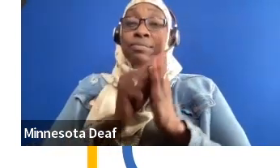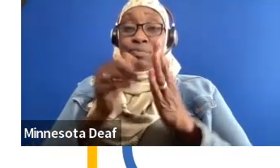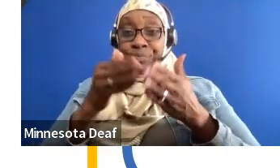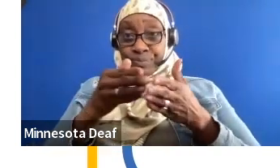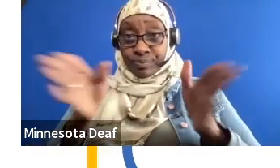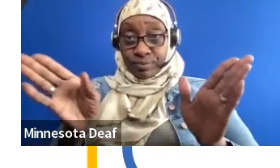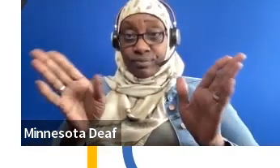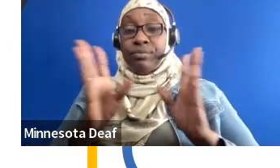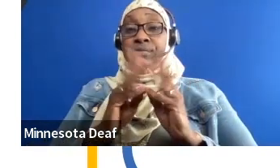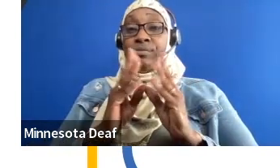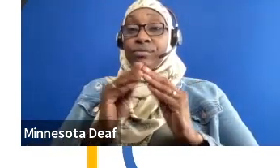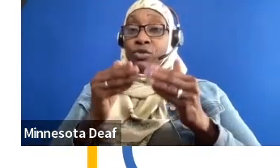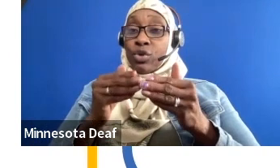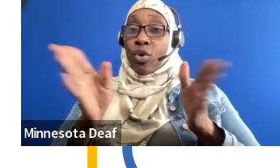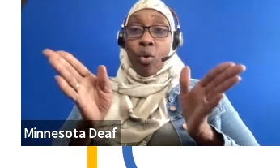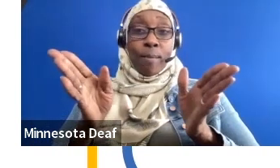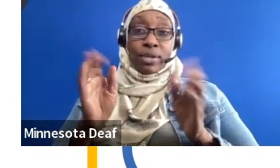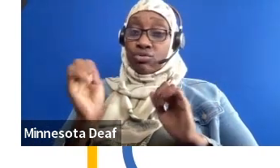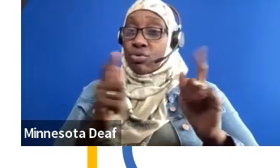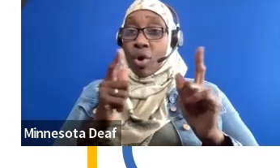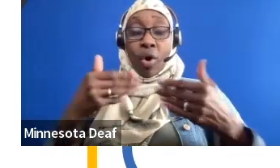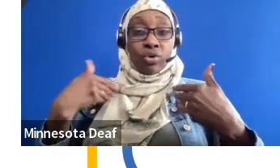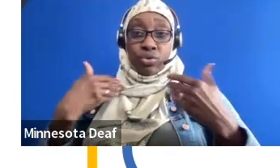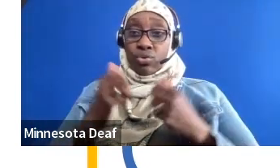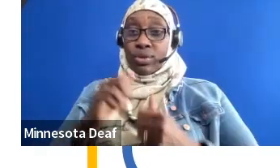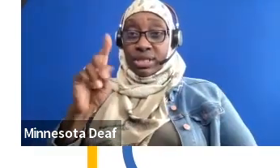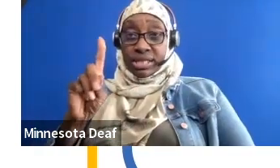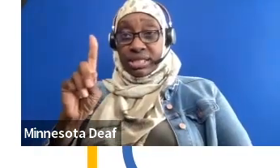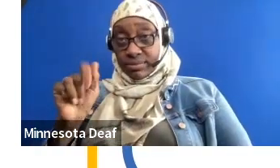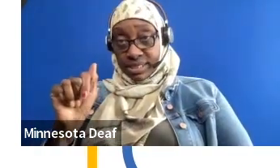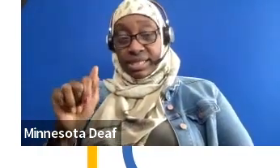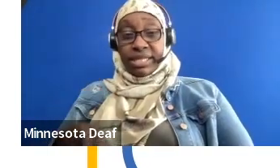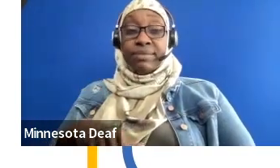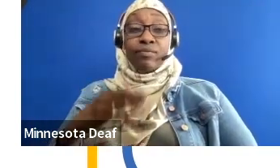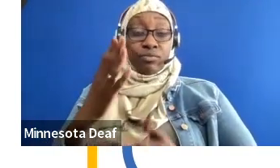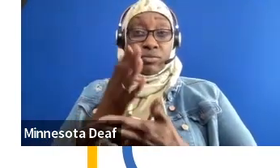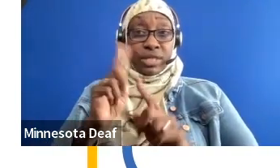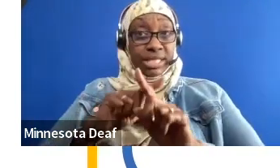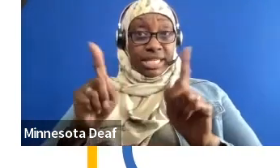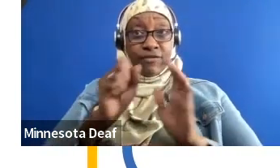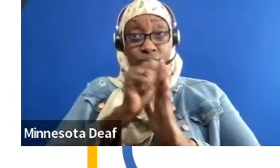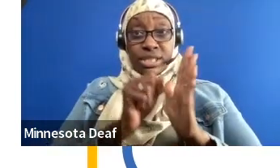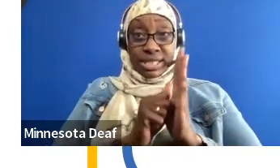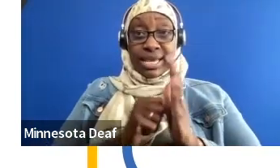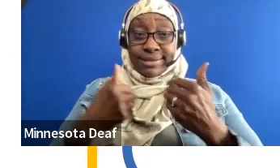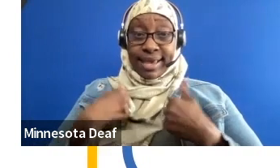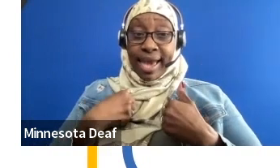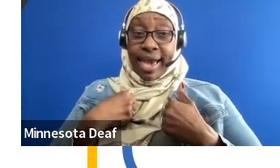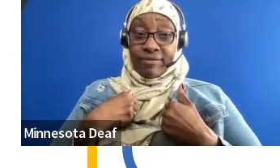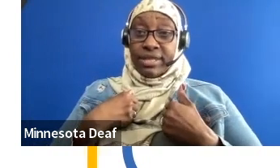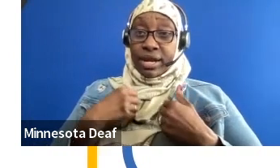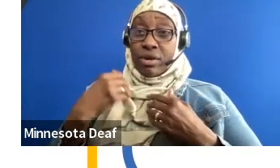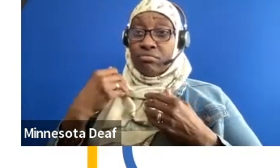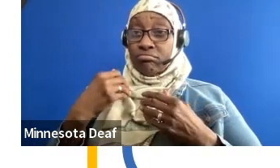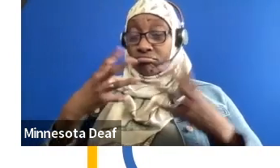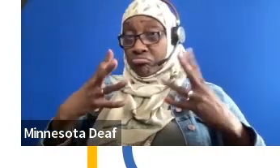There are other states that hold their own YLF program, so we kind of format a lot of our curriculum around that. Over the course of the multi-day